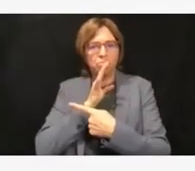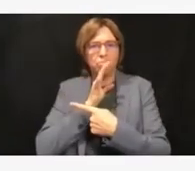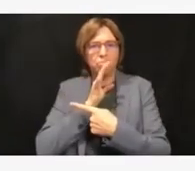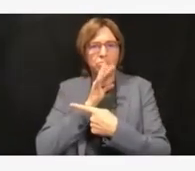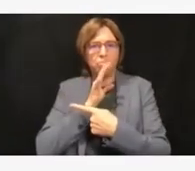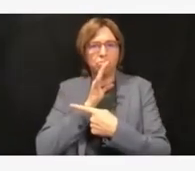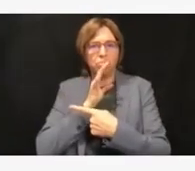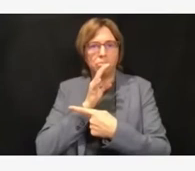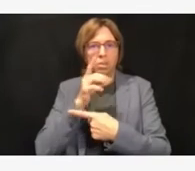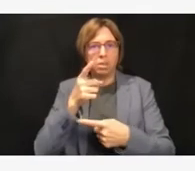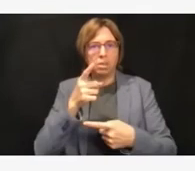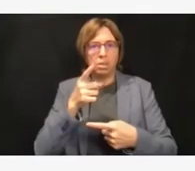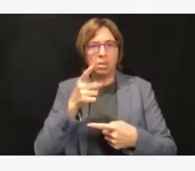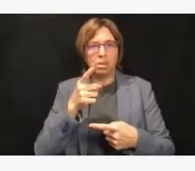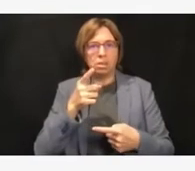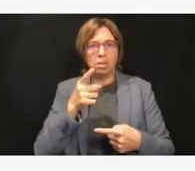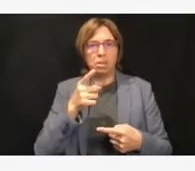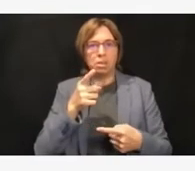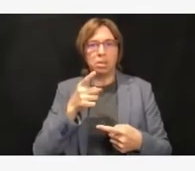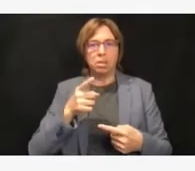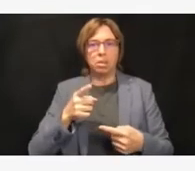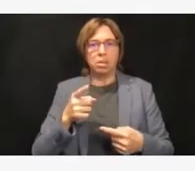I'll turn it over to Director Jepson.